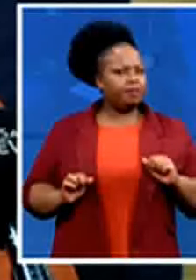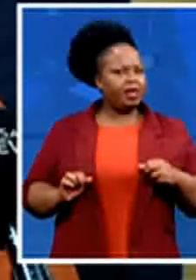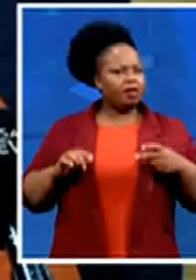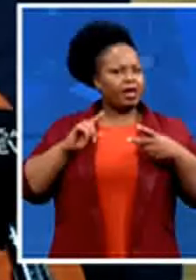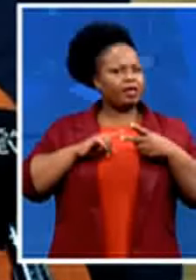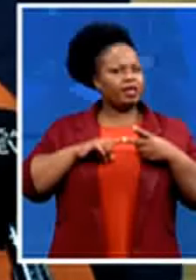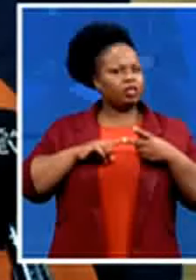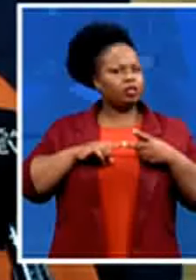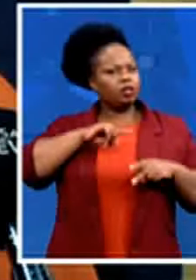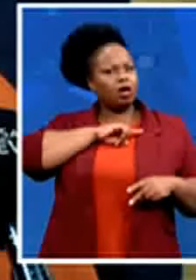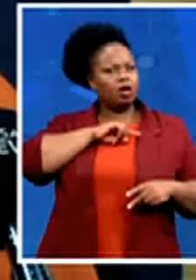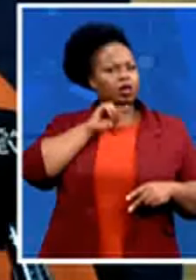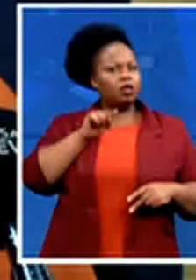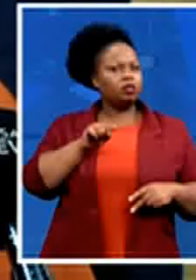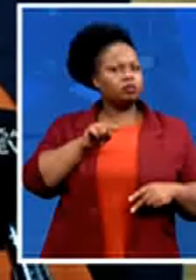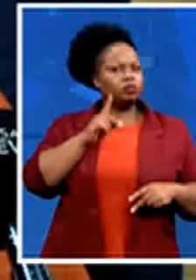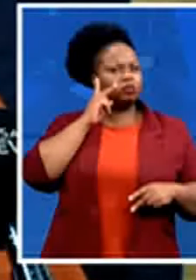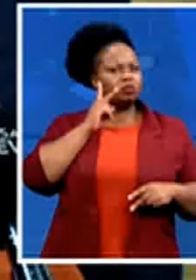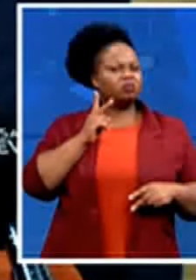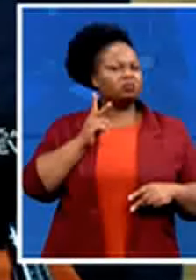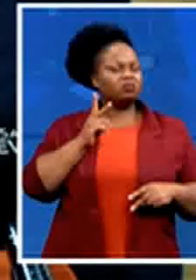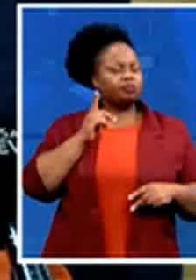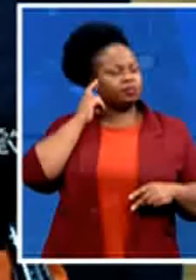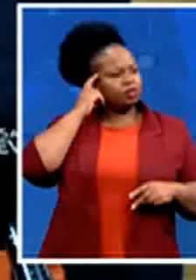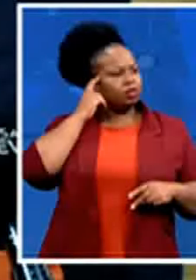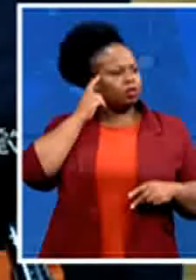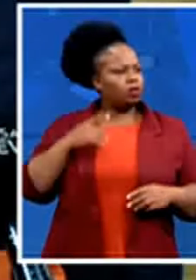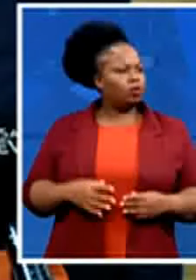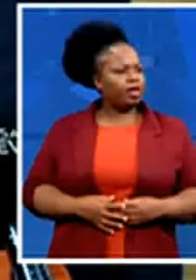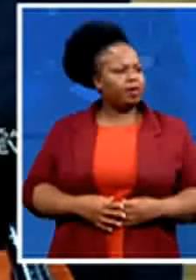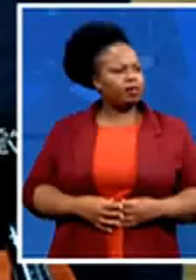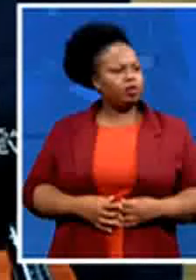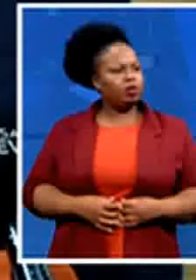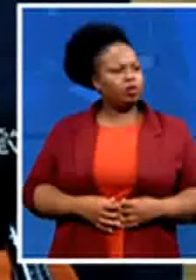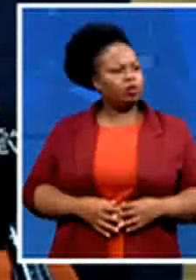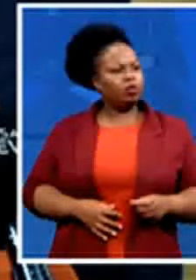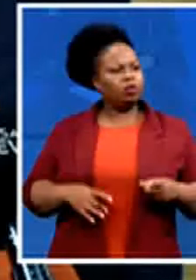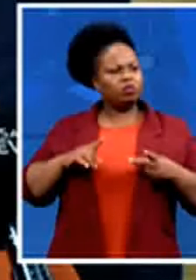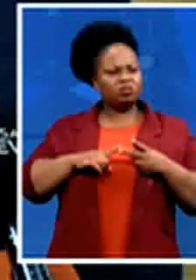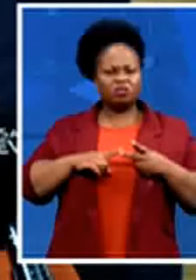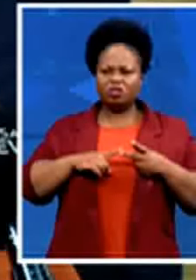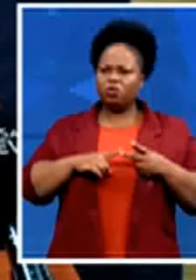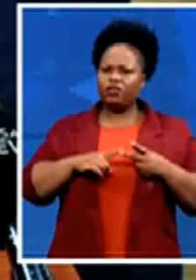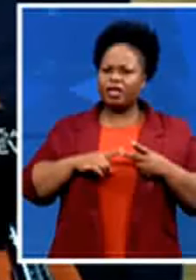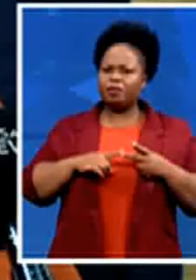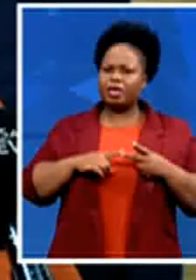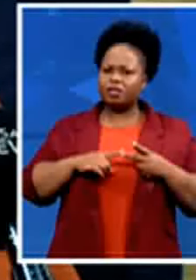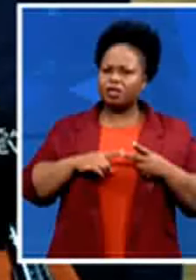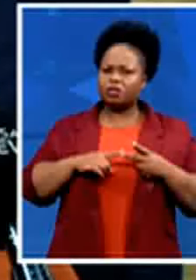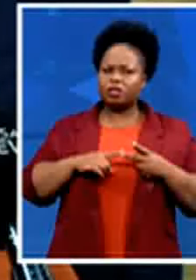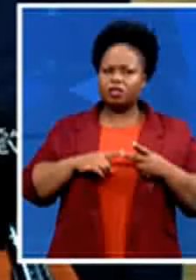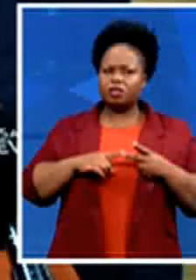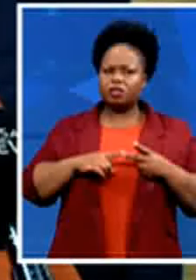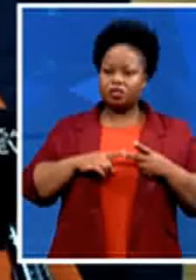of nations so this is our guiding principle on which the party was found the